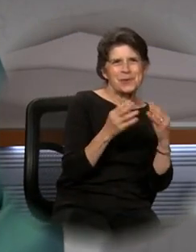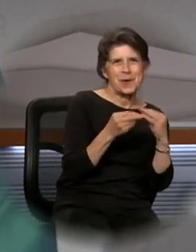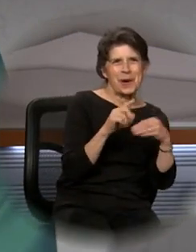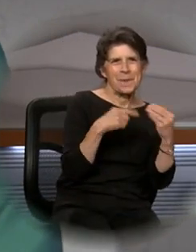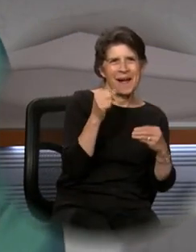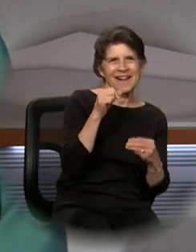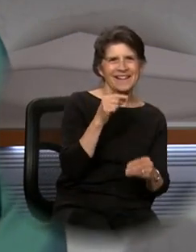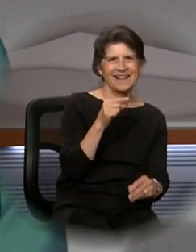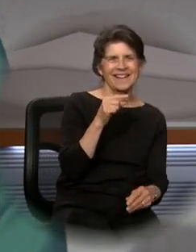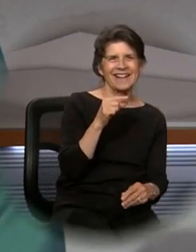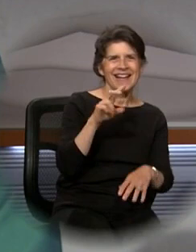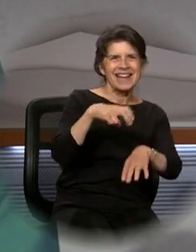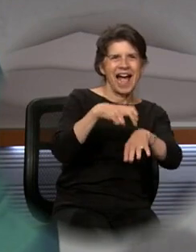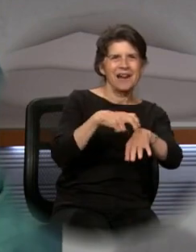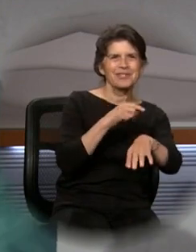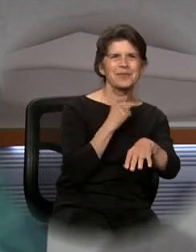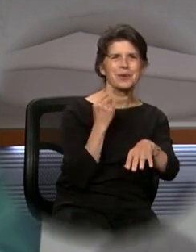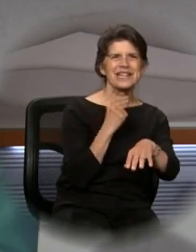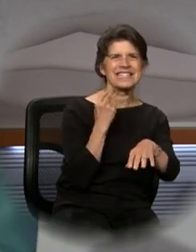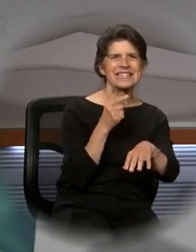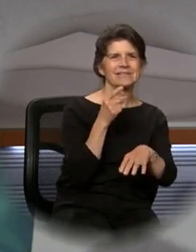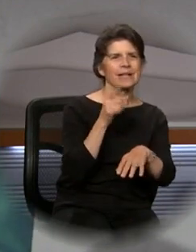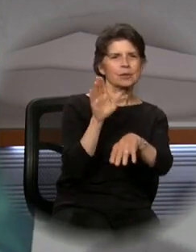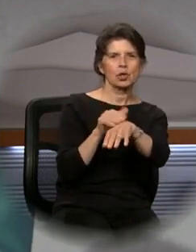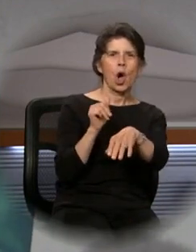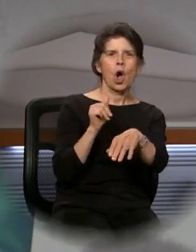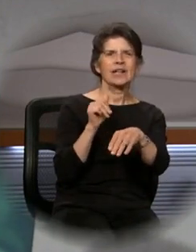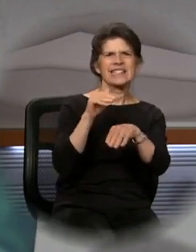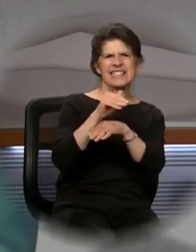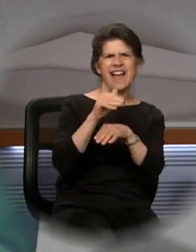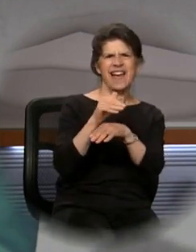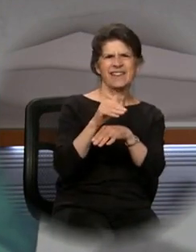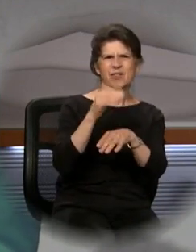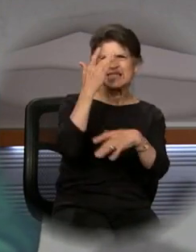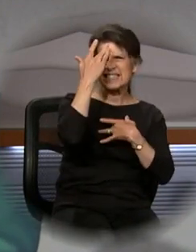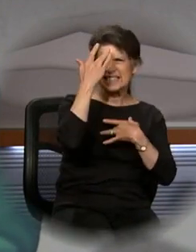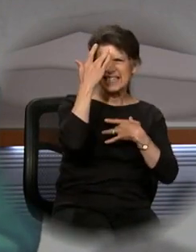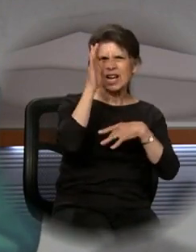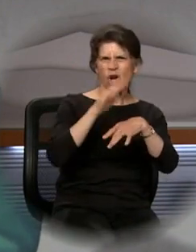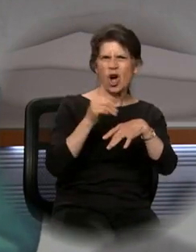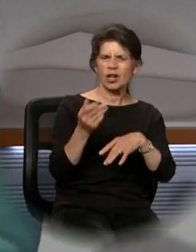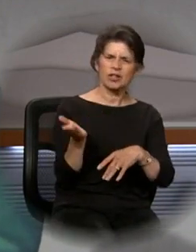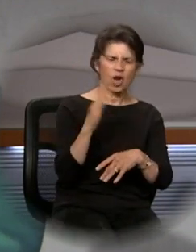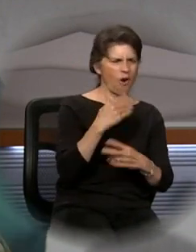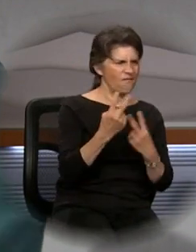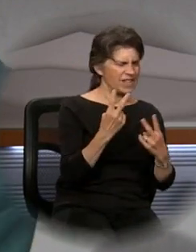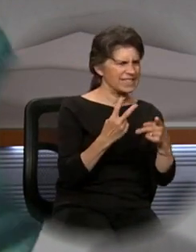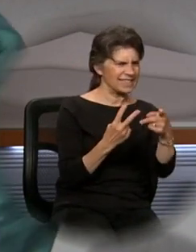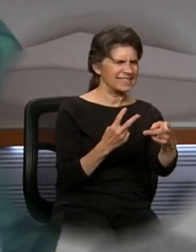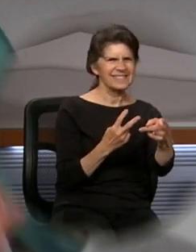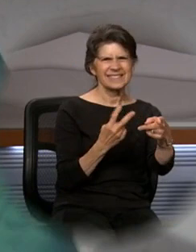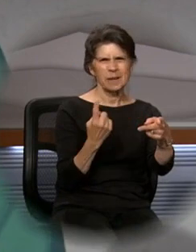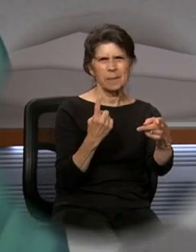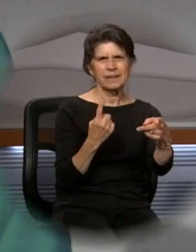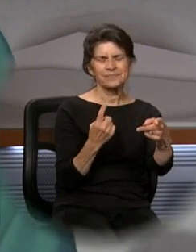was called out late at night for a sick call to go visit a parishioner who was in distress. And as he passed by the